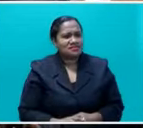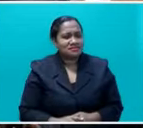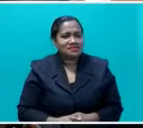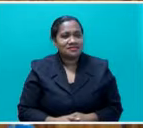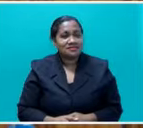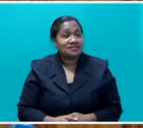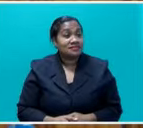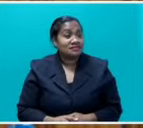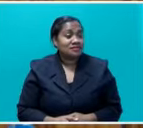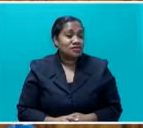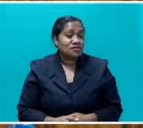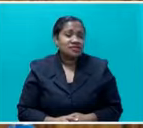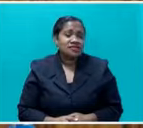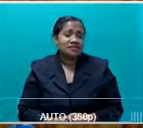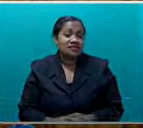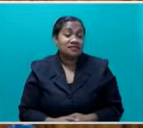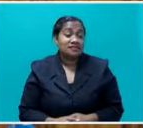Yes, you, Honorable Speaker.